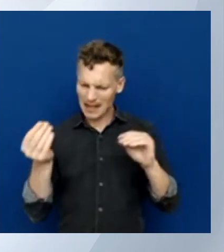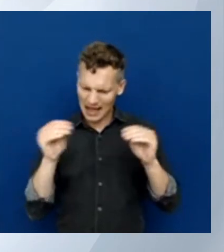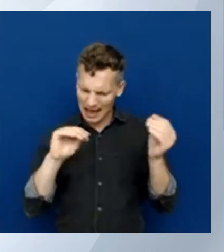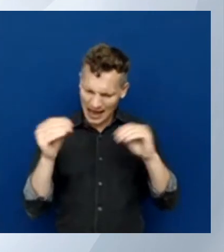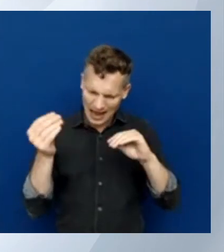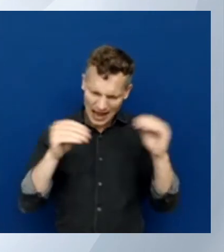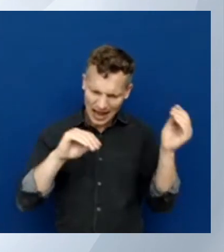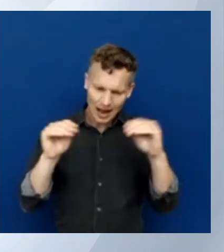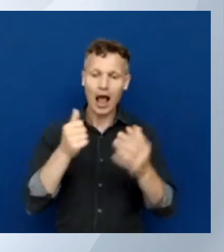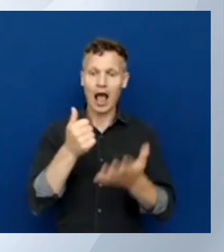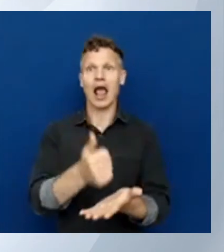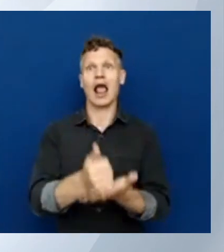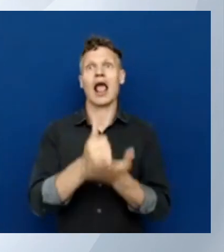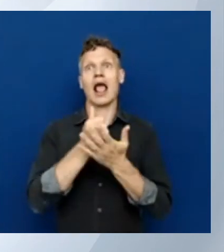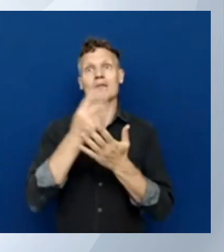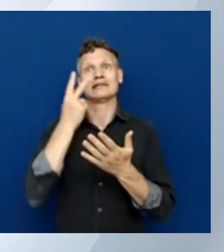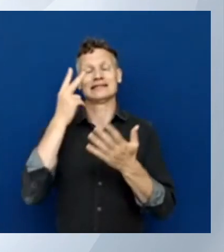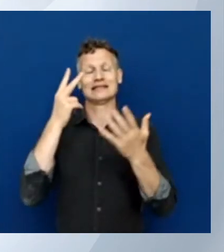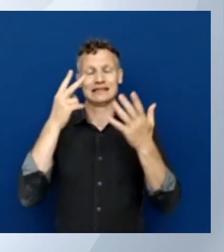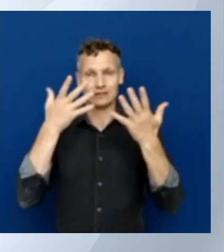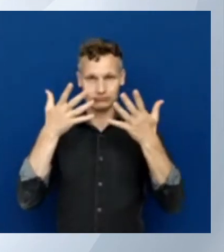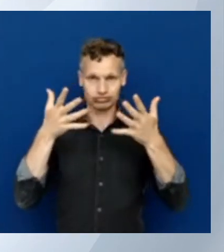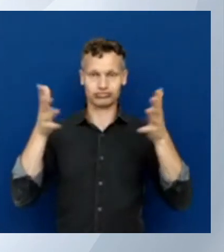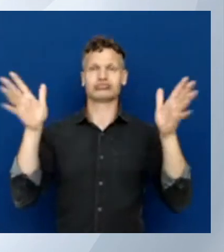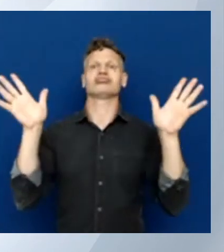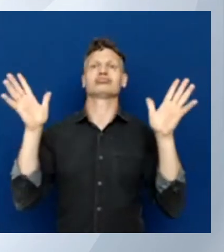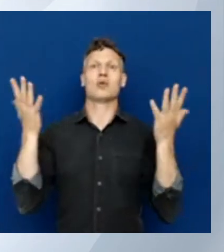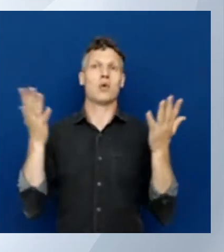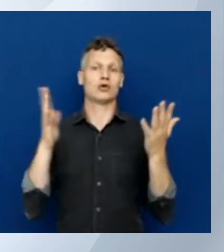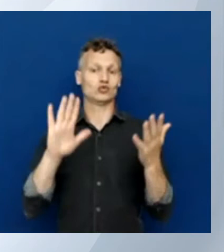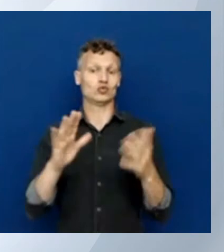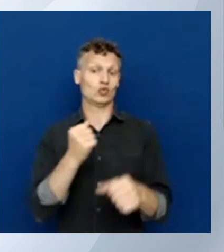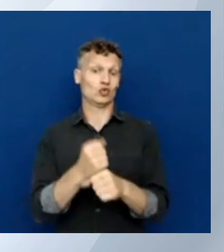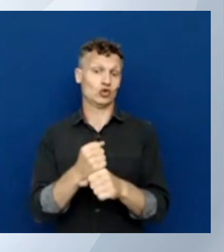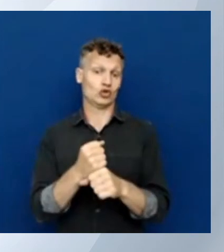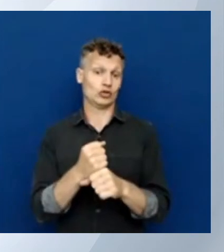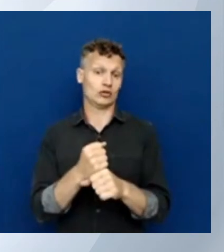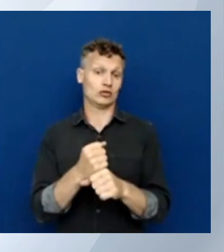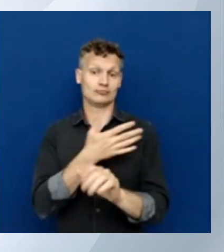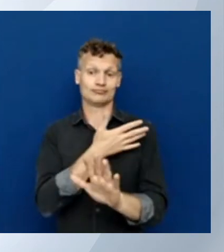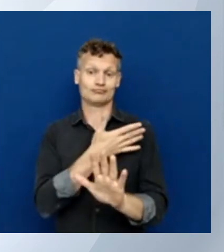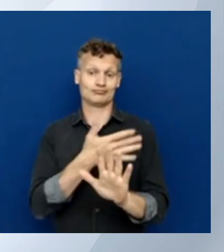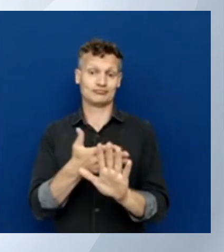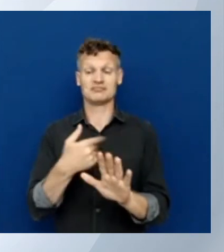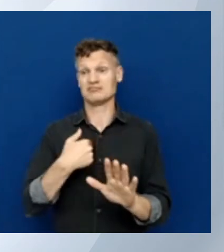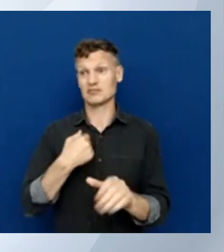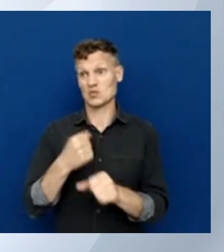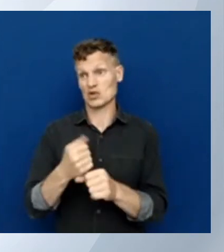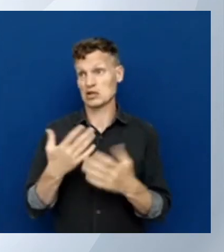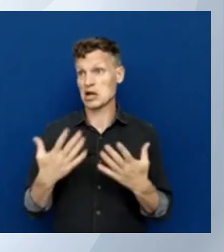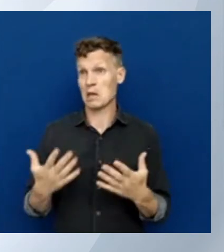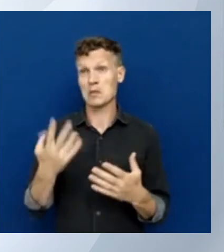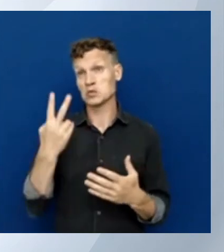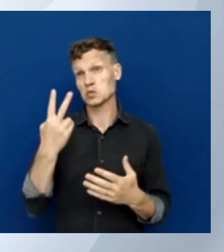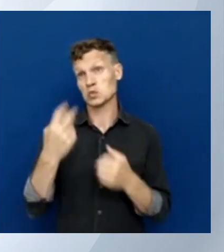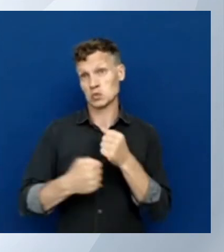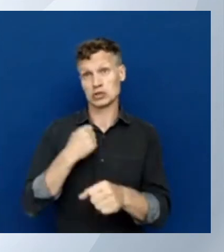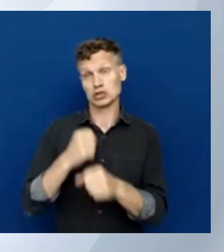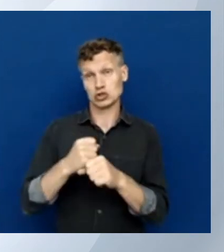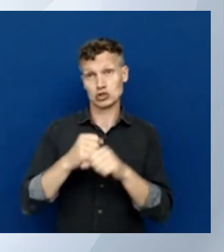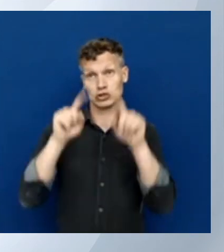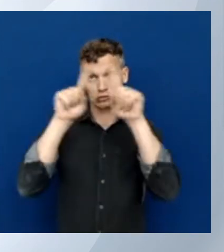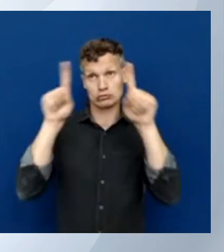and the export templates I've been working for with ARM templates for about two years now I think and I still use export templates